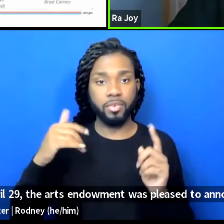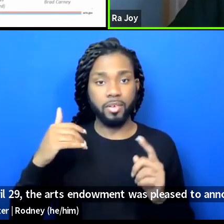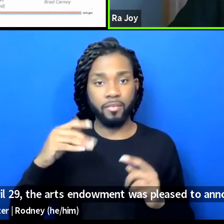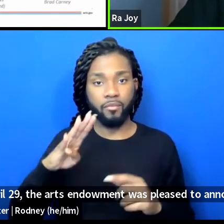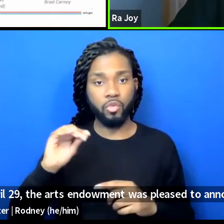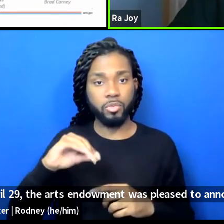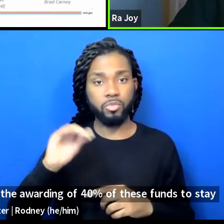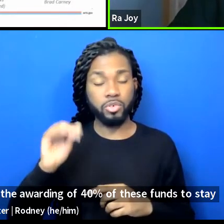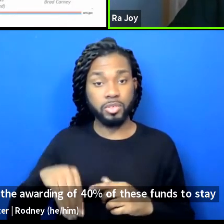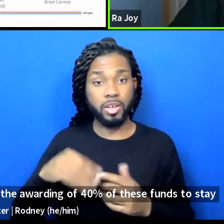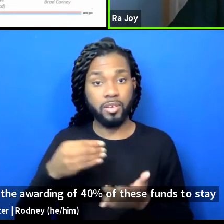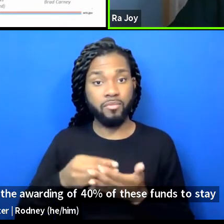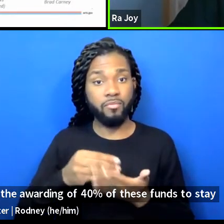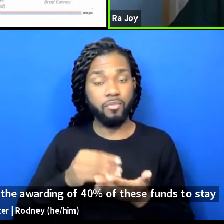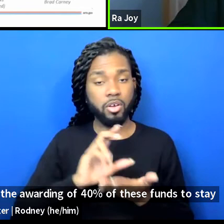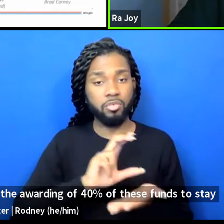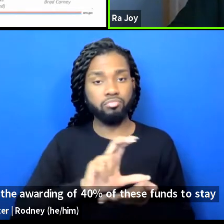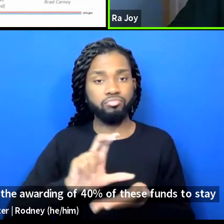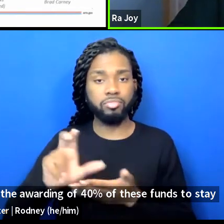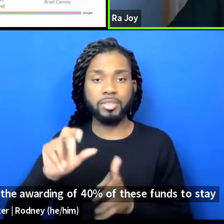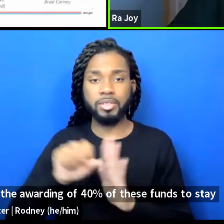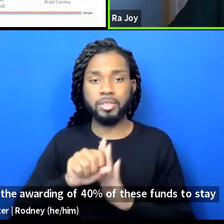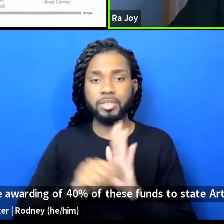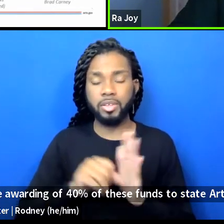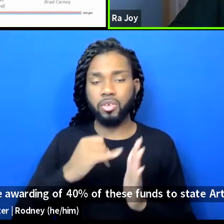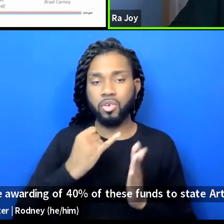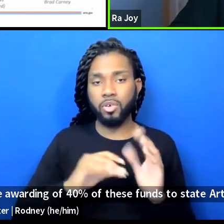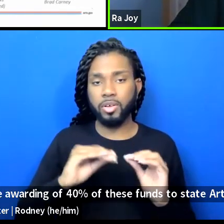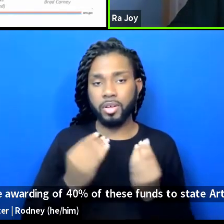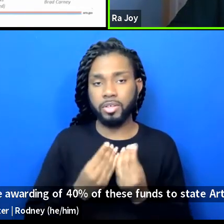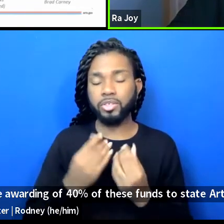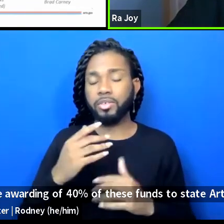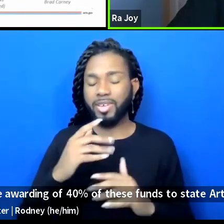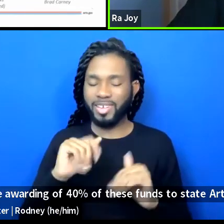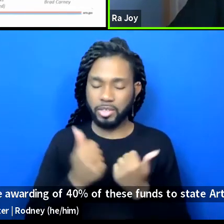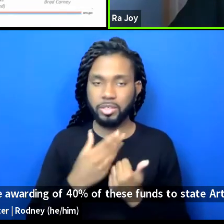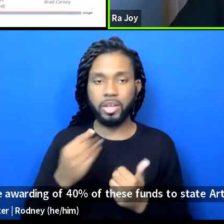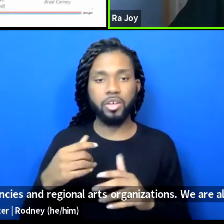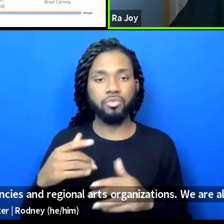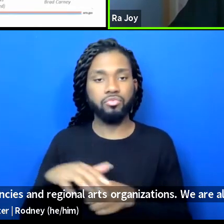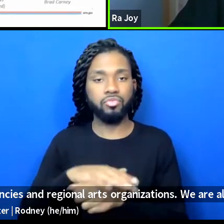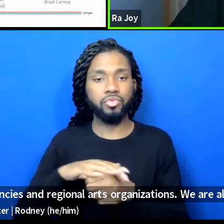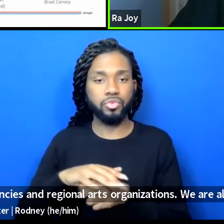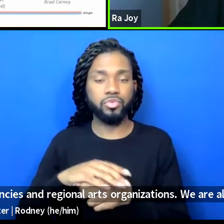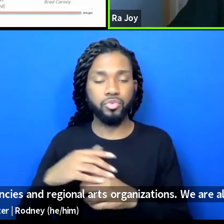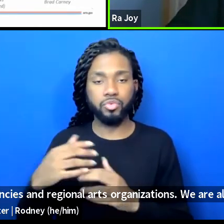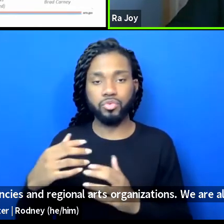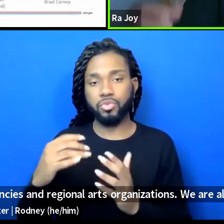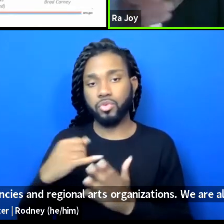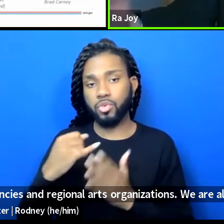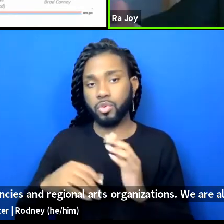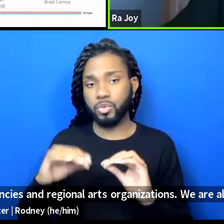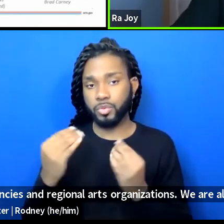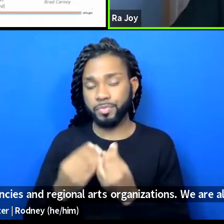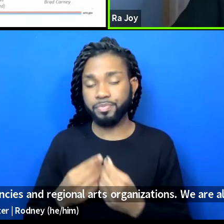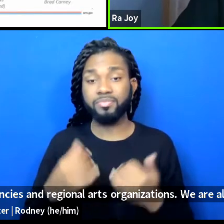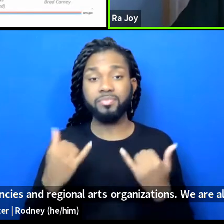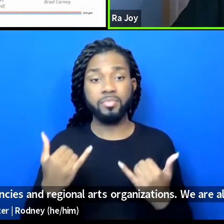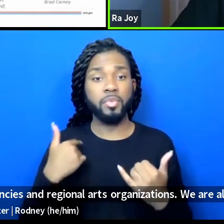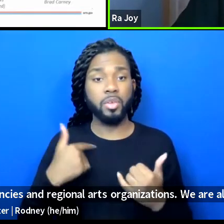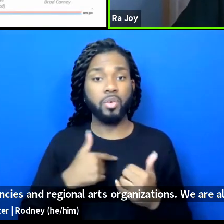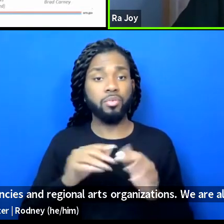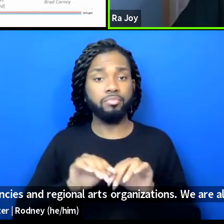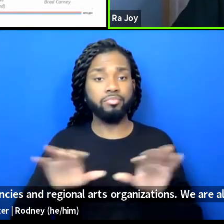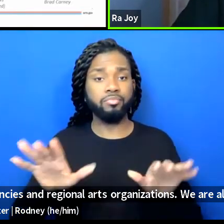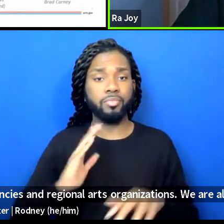to state arts agencies and regional arts organizations. We are also in the process of rolling out our